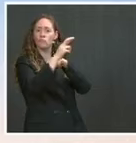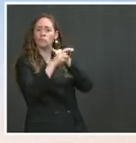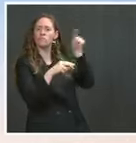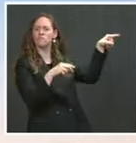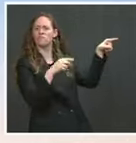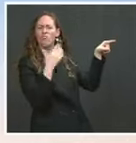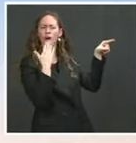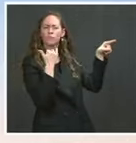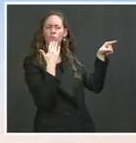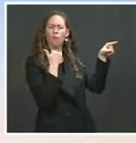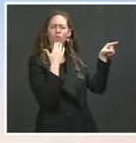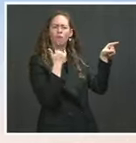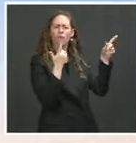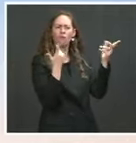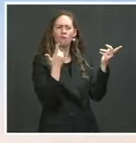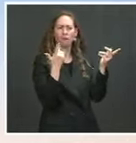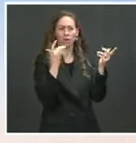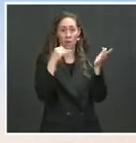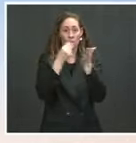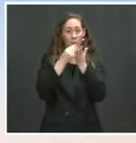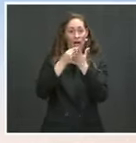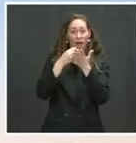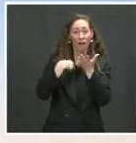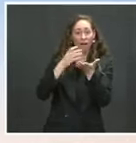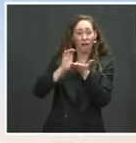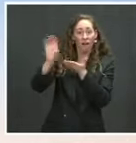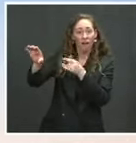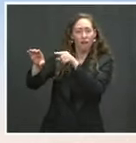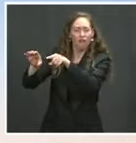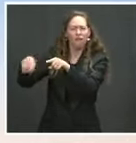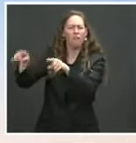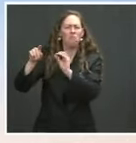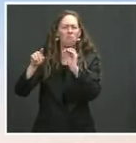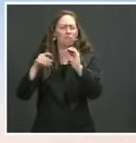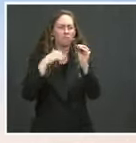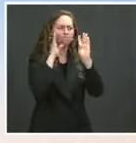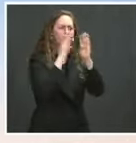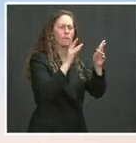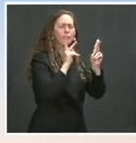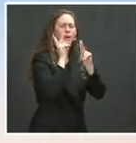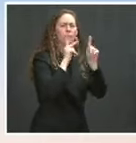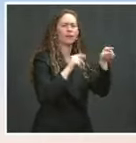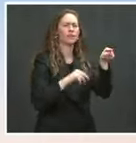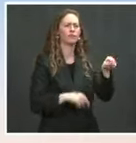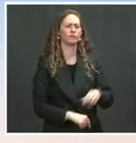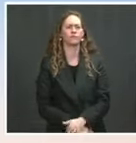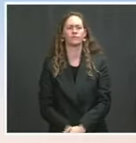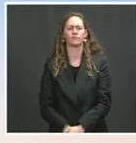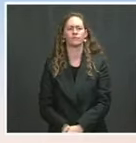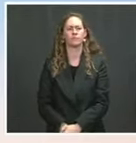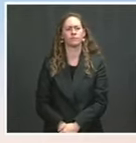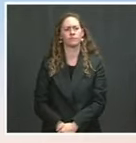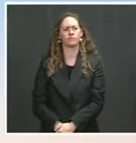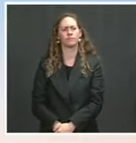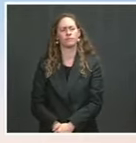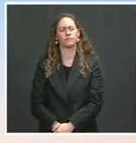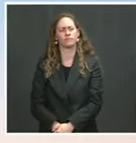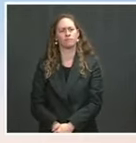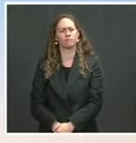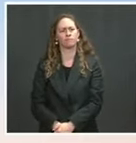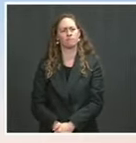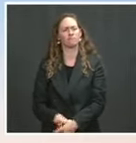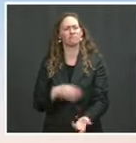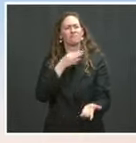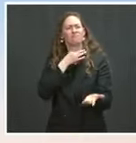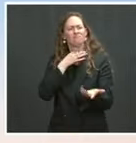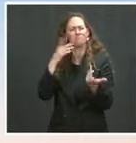no, the humanitarian assistance will, of course, continue. What specific steps has President Biden taken to help de-escalate the conflict? Well, I went through this a little bit